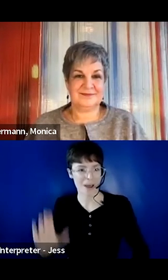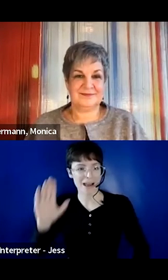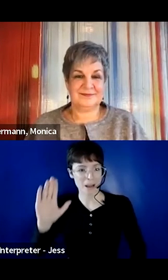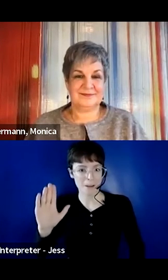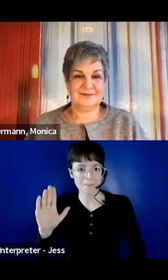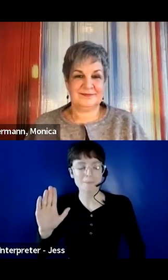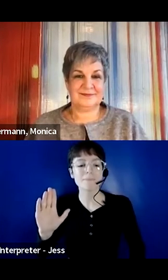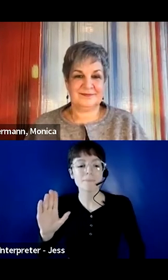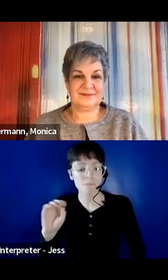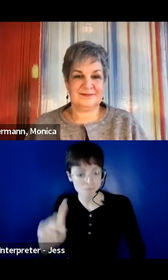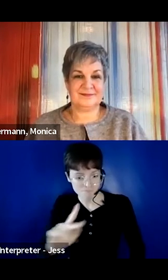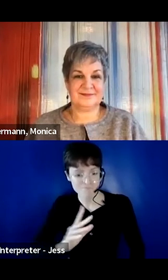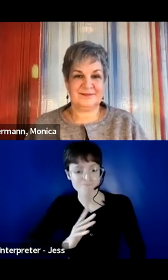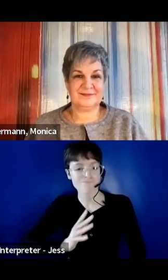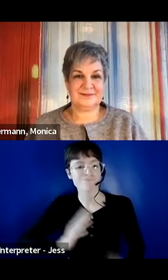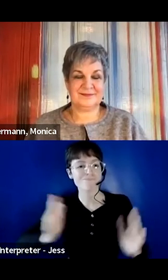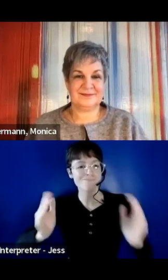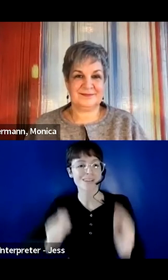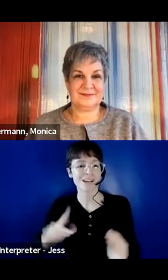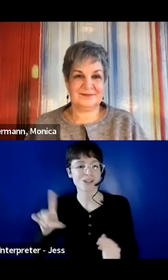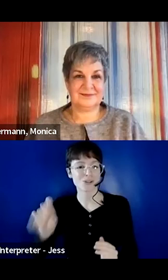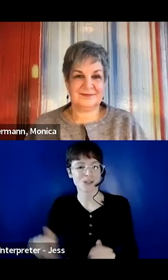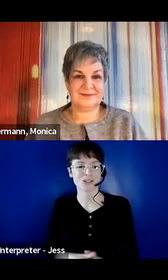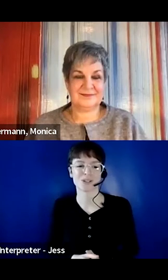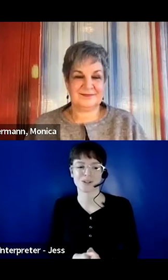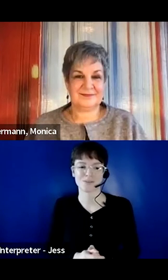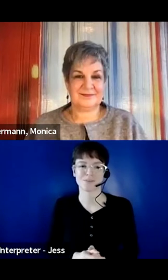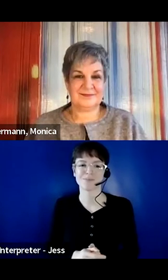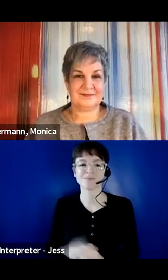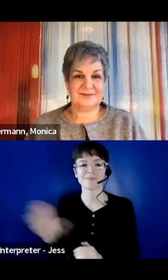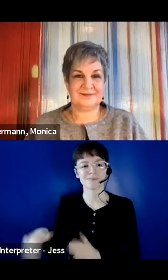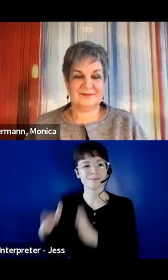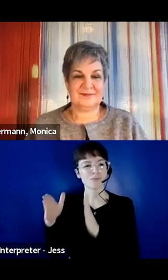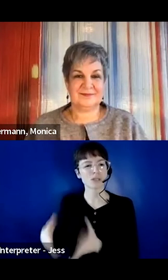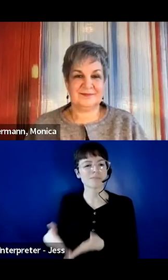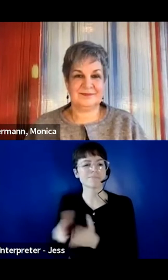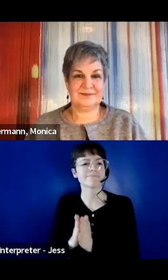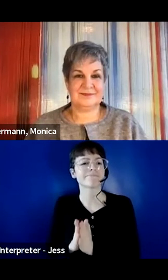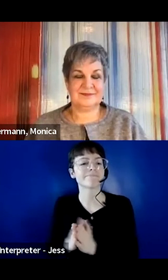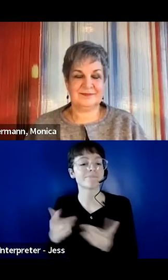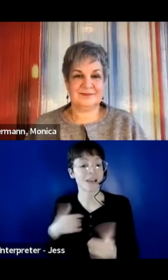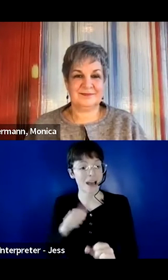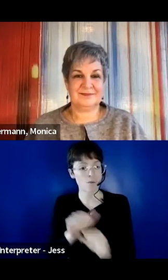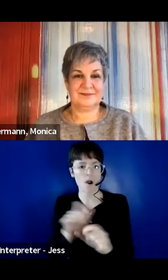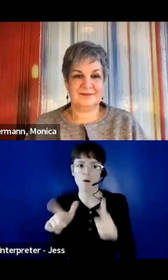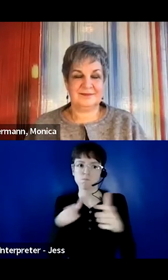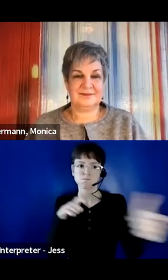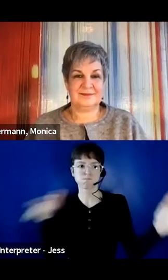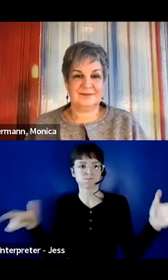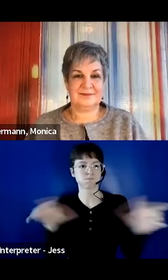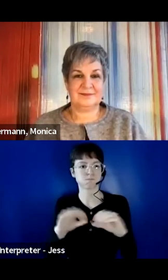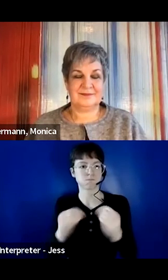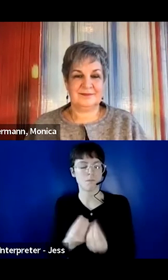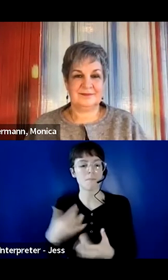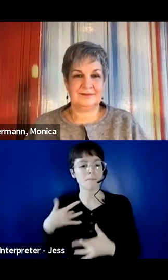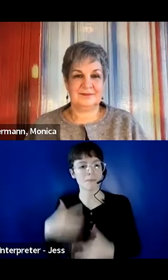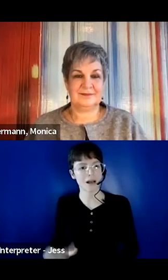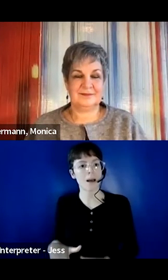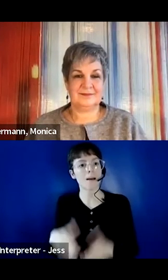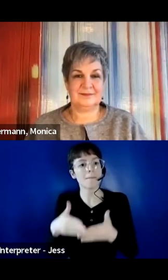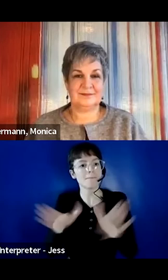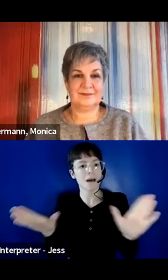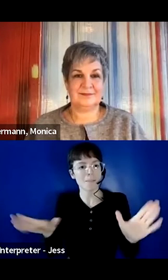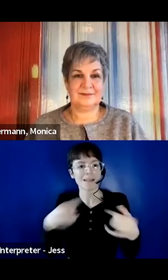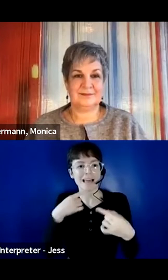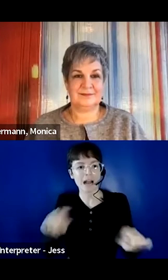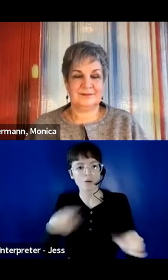Seeing none. The next question. This person says, I work for a large organization that shares a great deal of information with the public. What are your